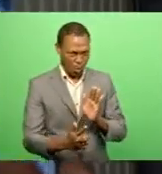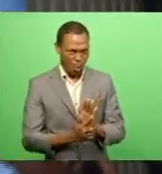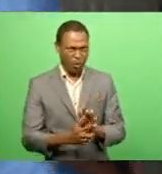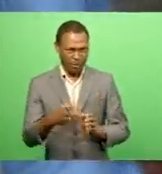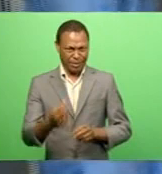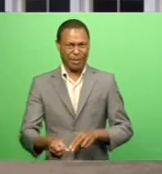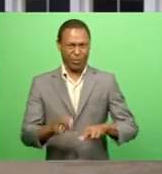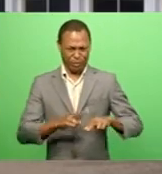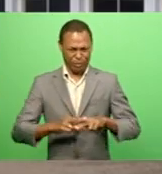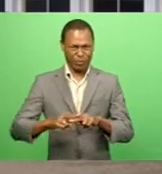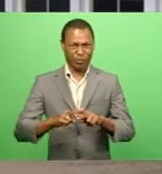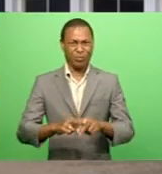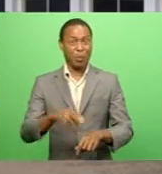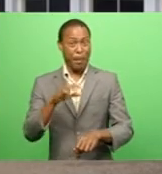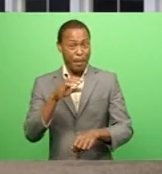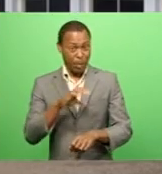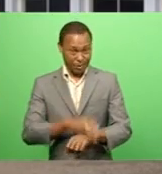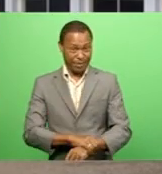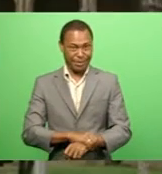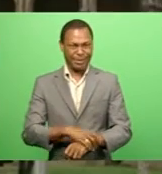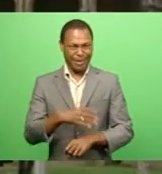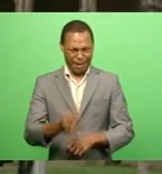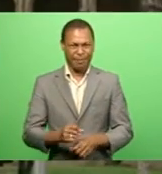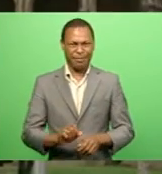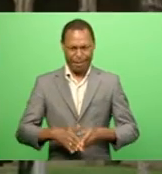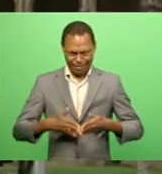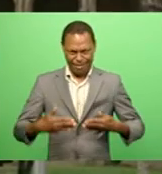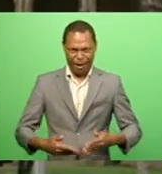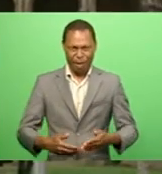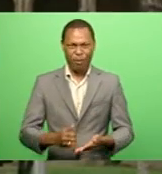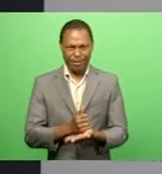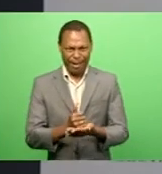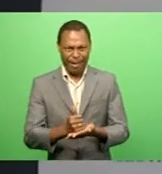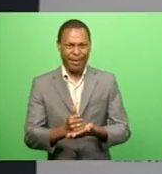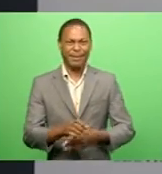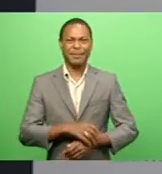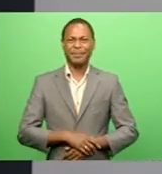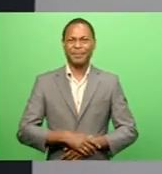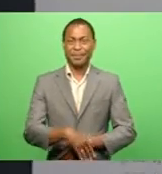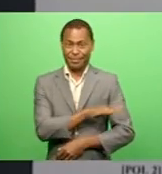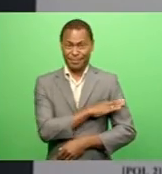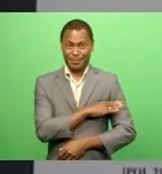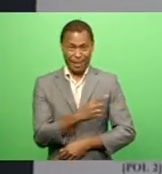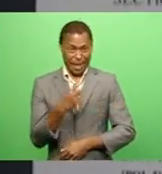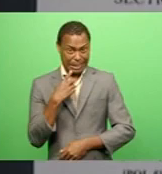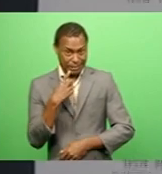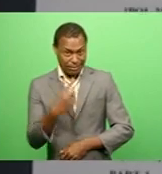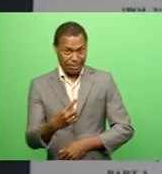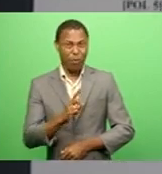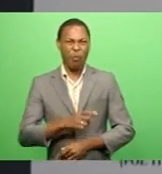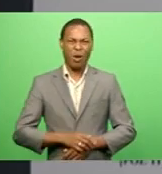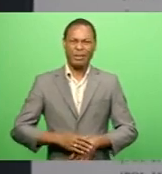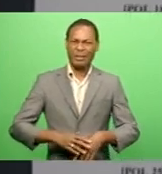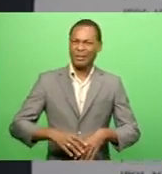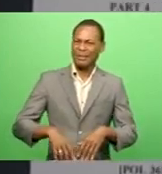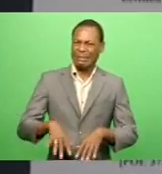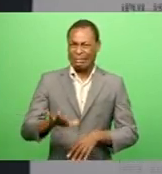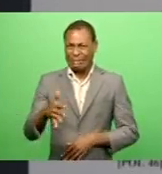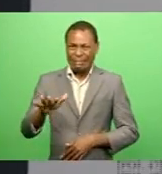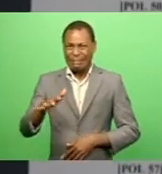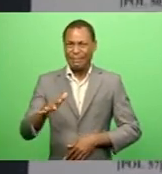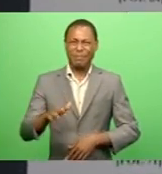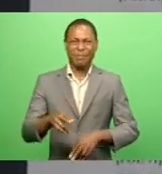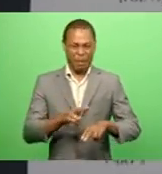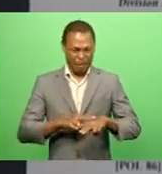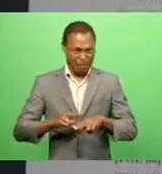force Must be based on the existing act Mbaini Marama earlier stressed the text of the so-called draft Fiji police bill